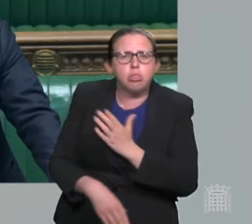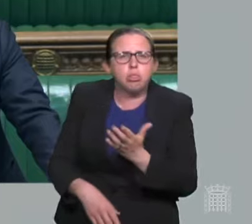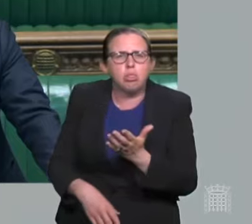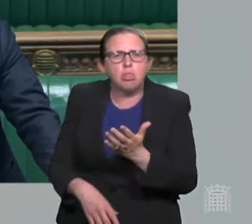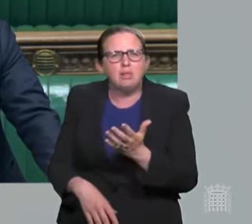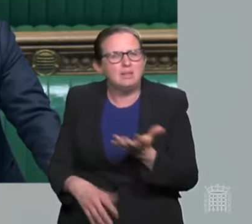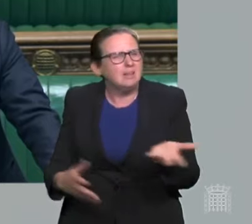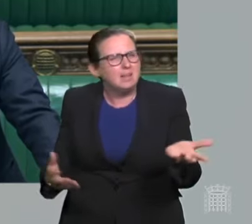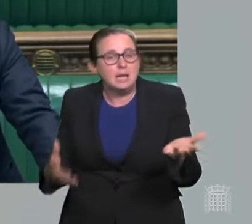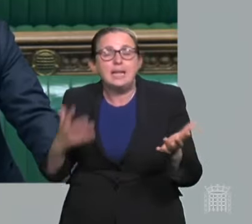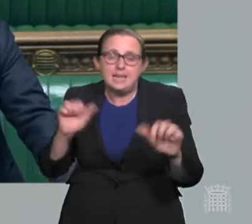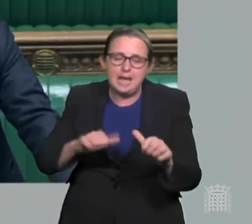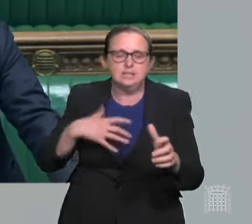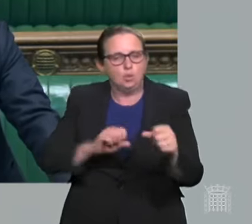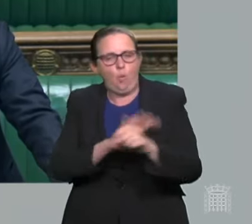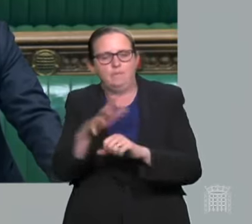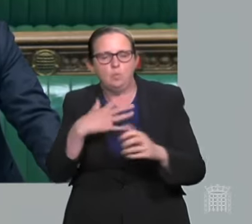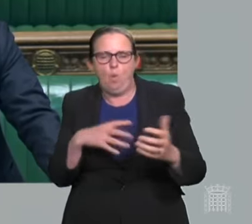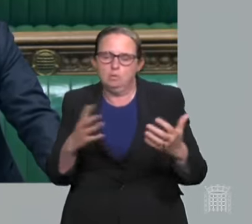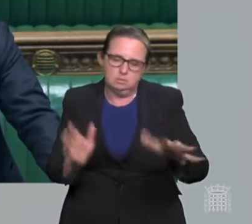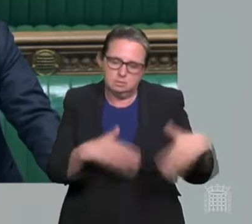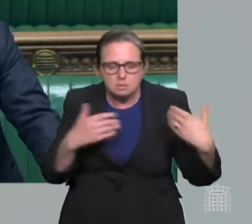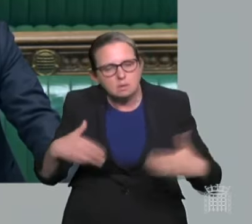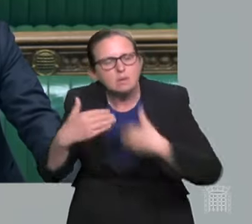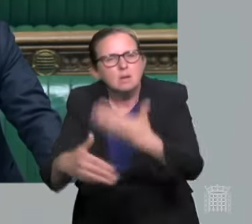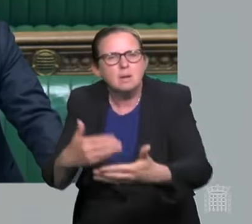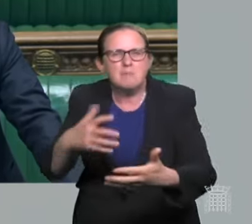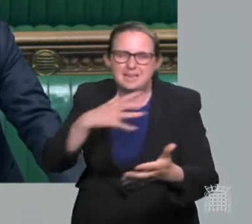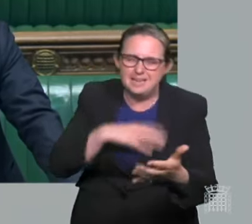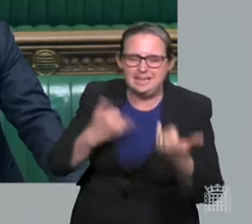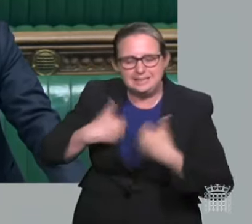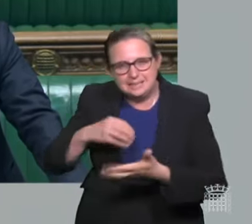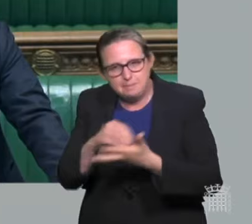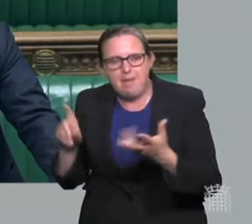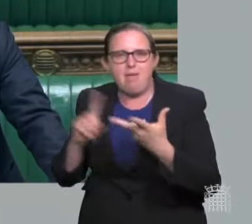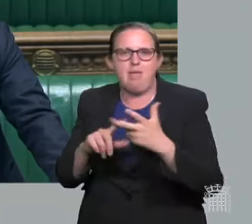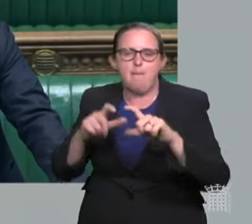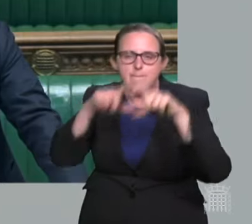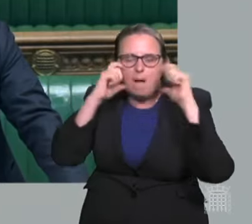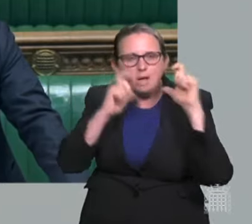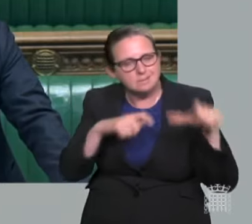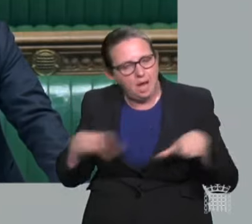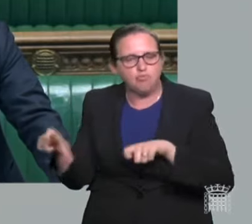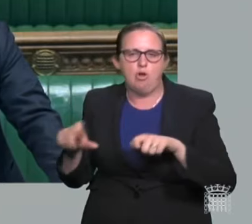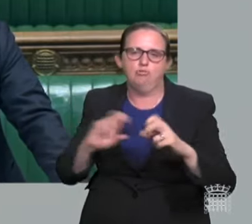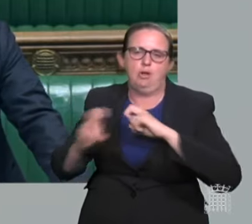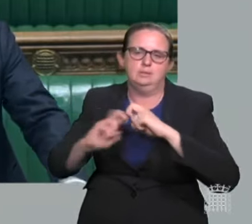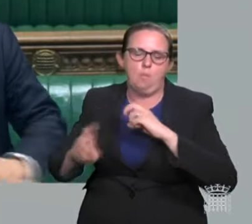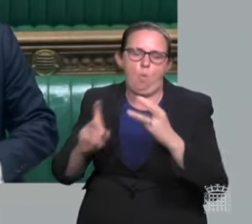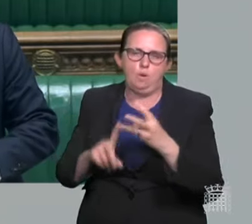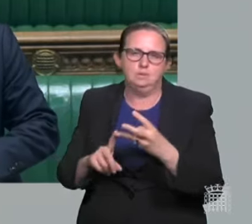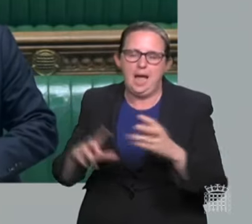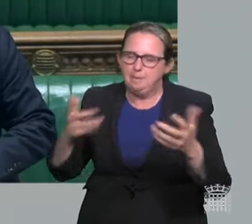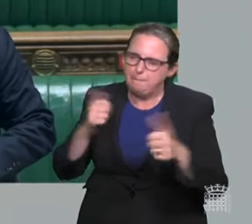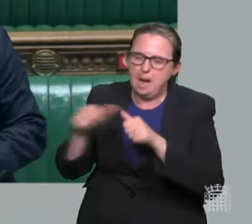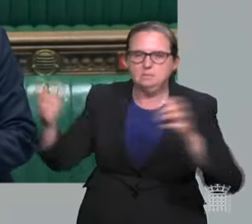in place. We need sick pay, local contact tracing, continued mask wearing on public transport and ventilation in